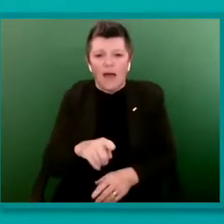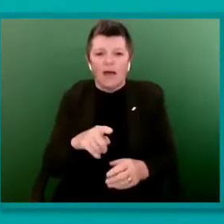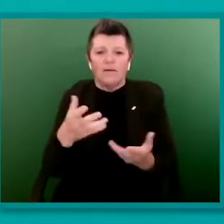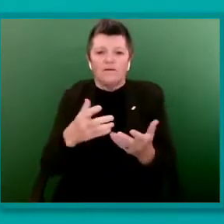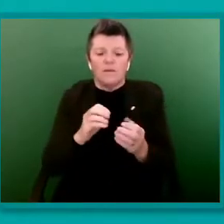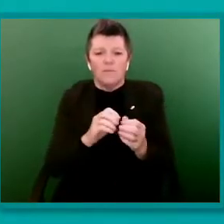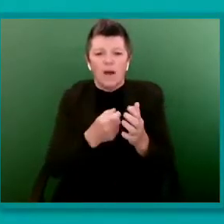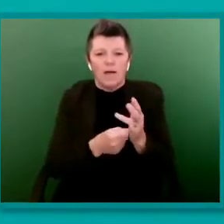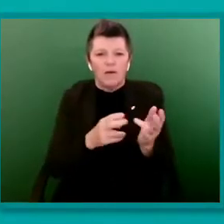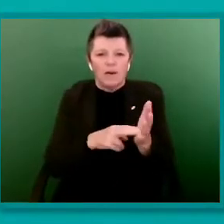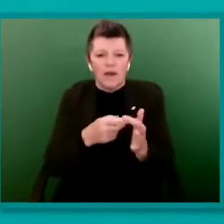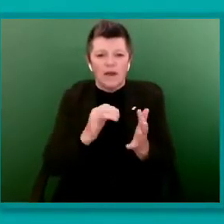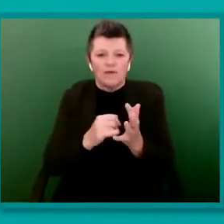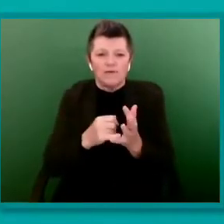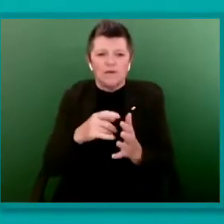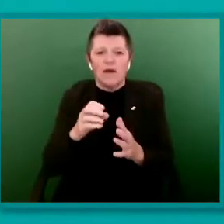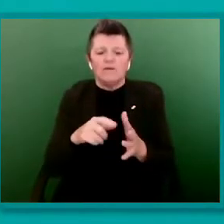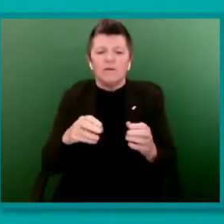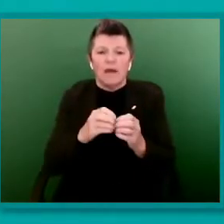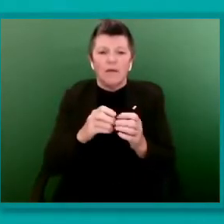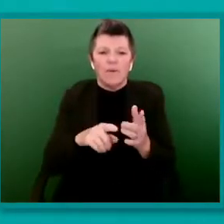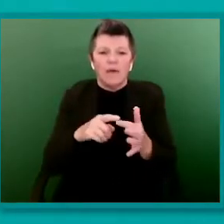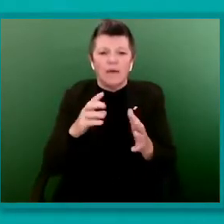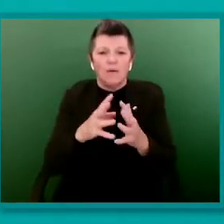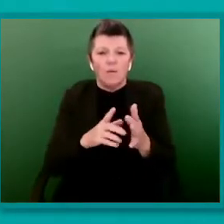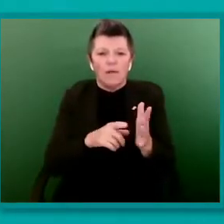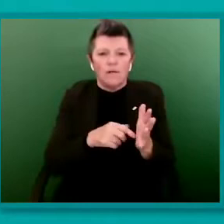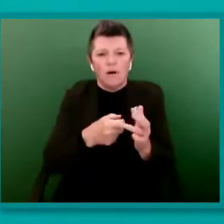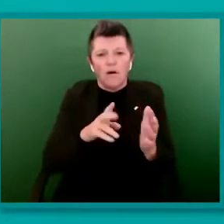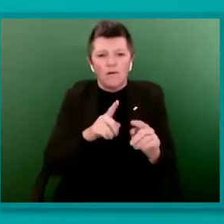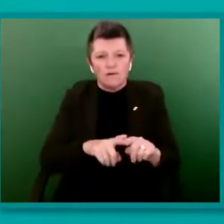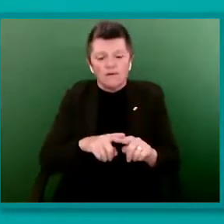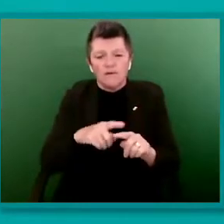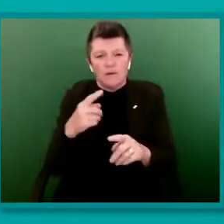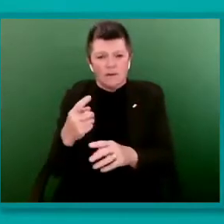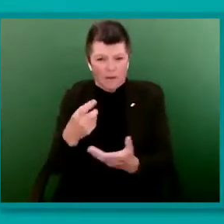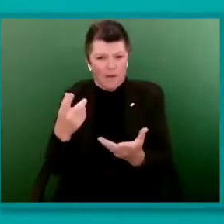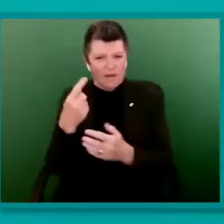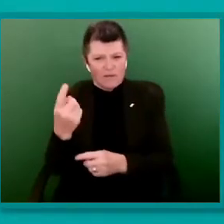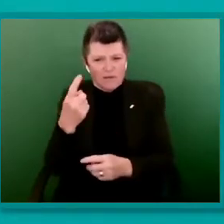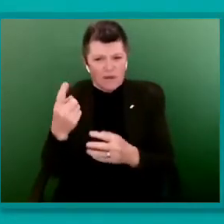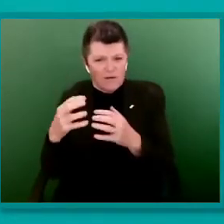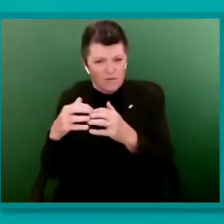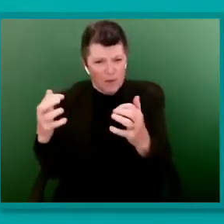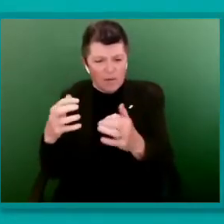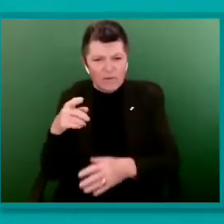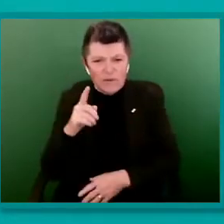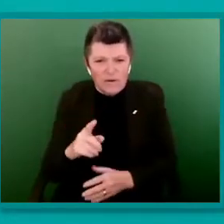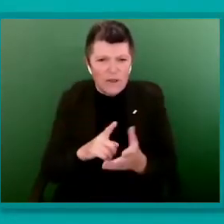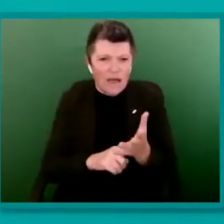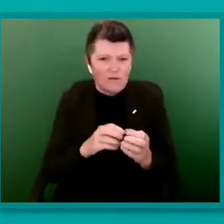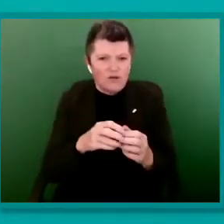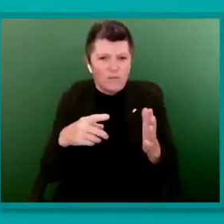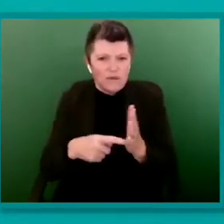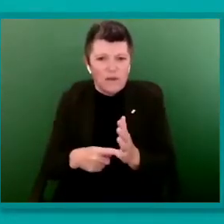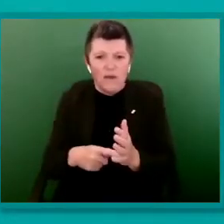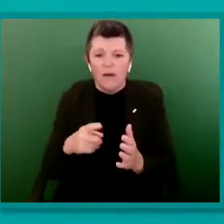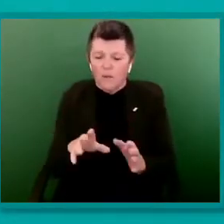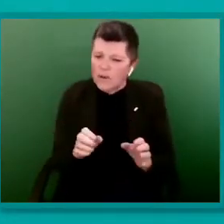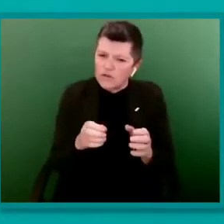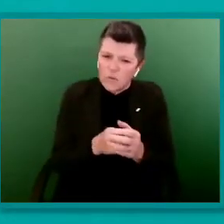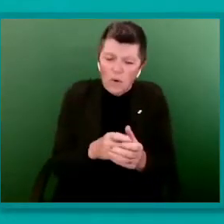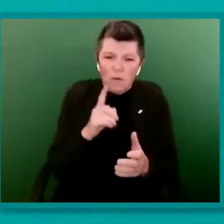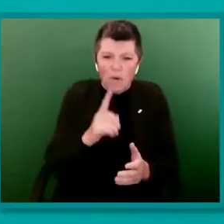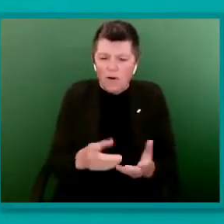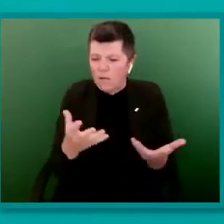parliamentarian. And while we're a very small team, the work that we do cuts across every single government department, from working